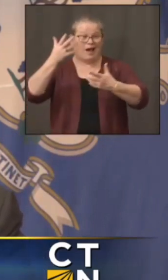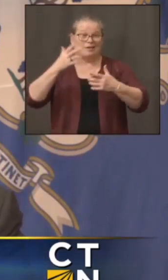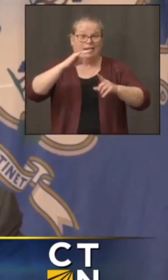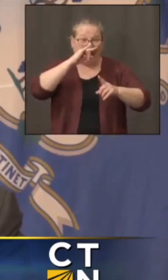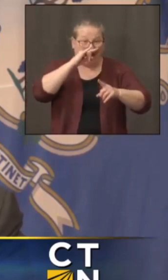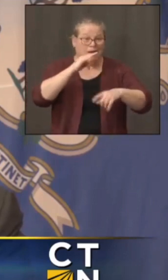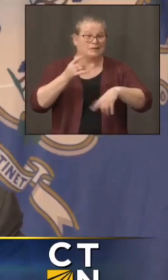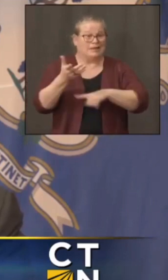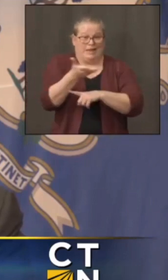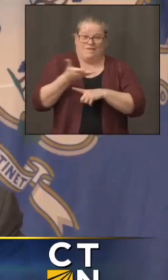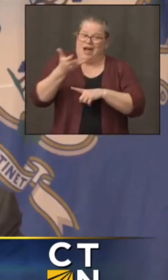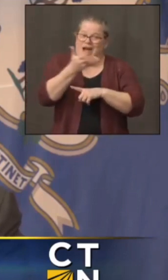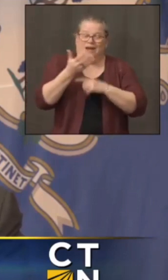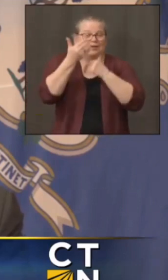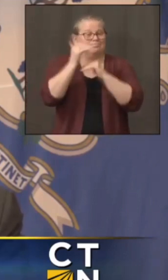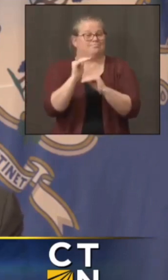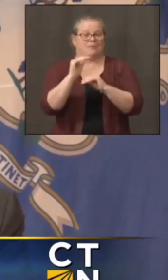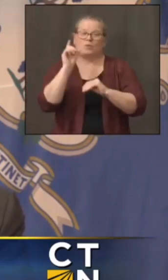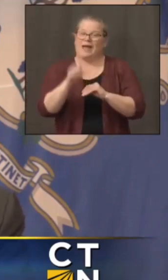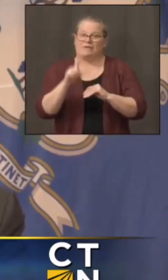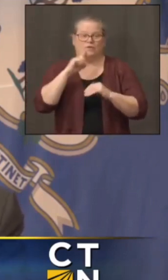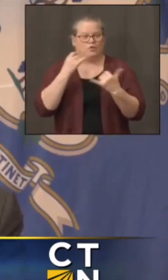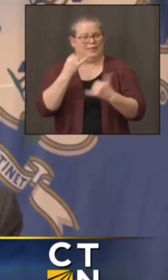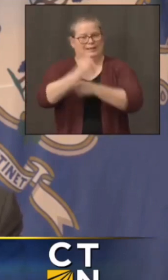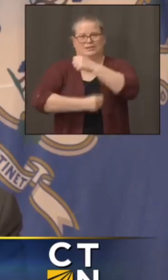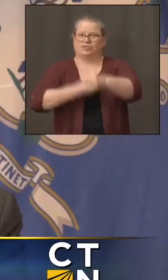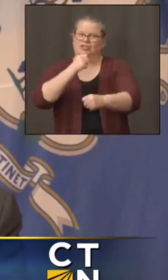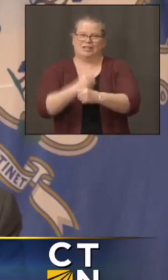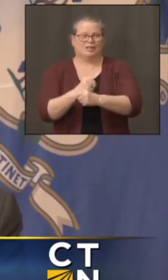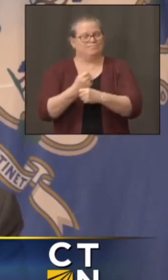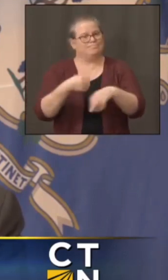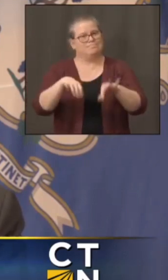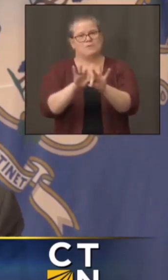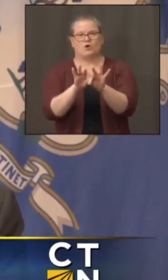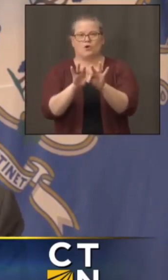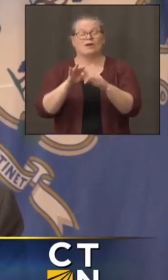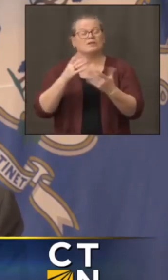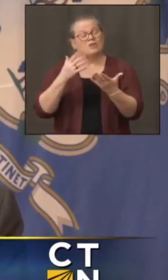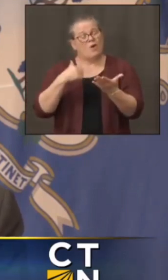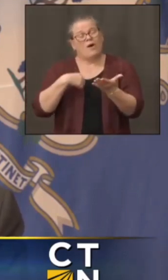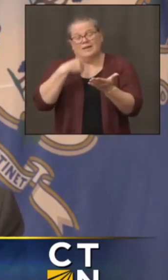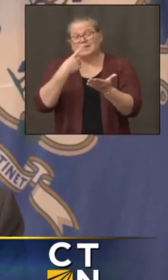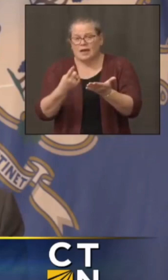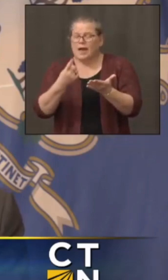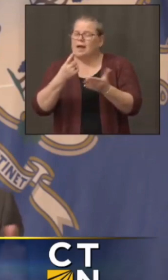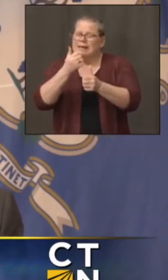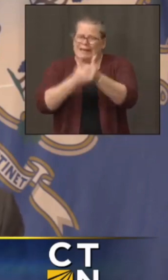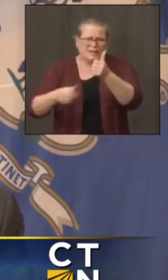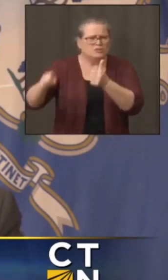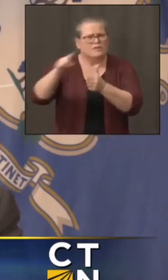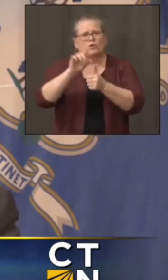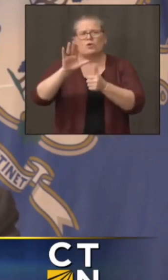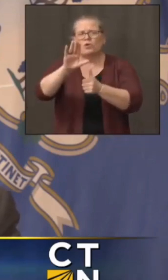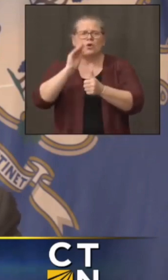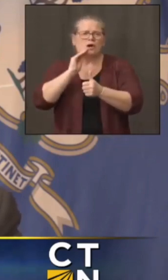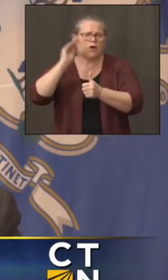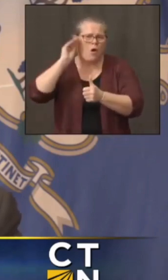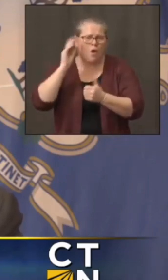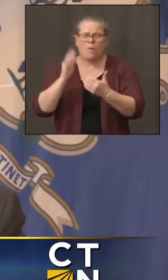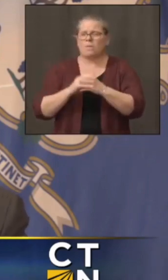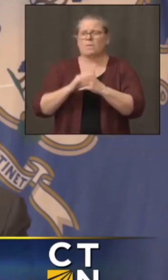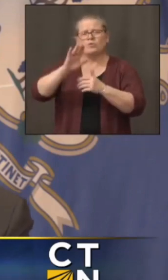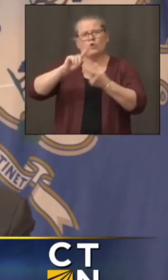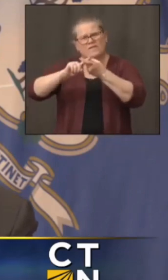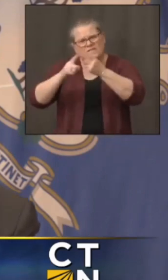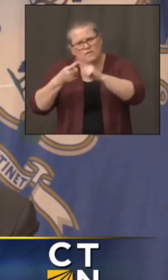say that to each and every one of you as we stay close, stay close to home. Stay with your closest friends just for this next six,